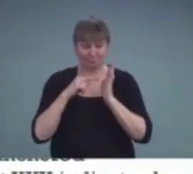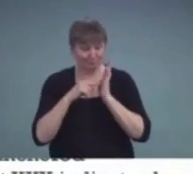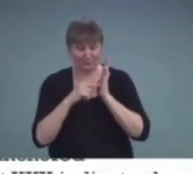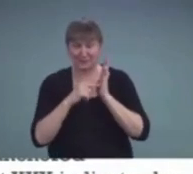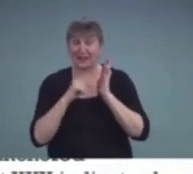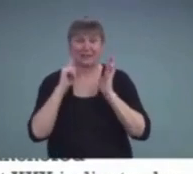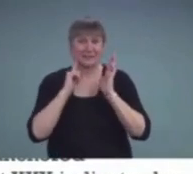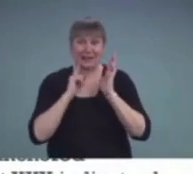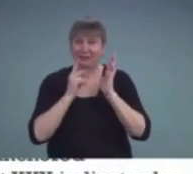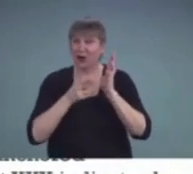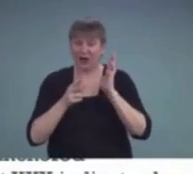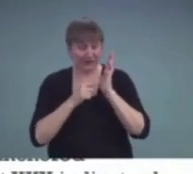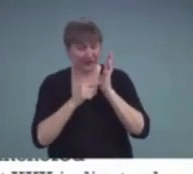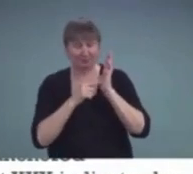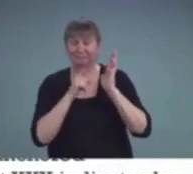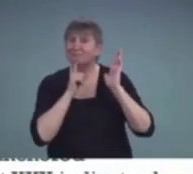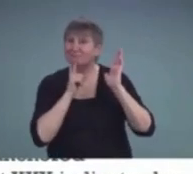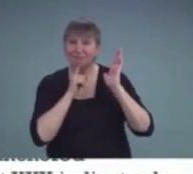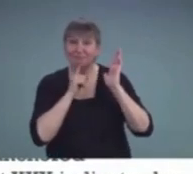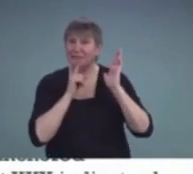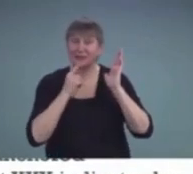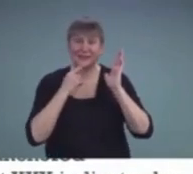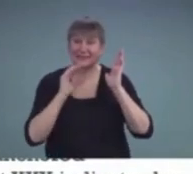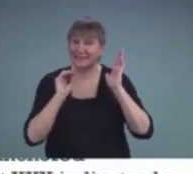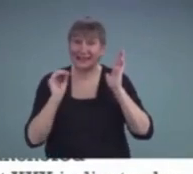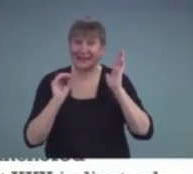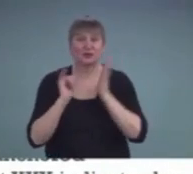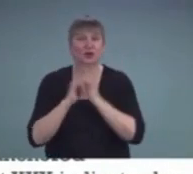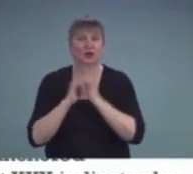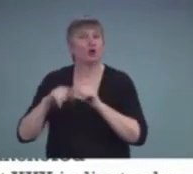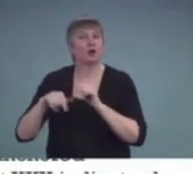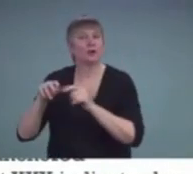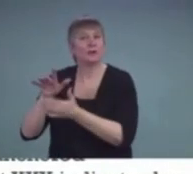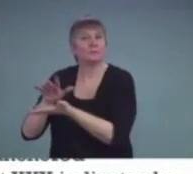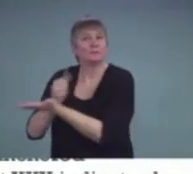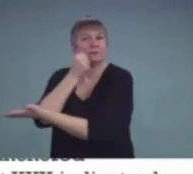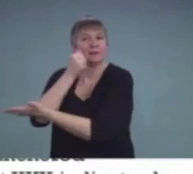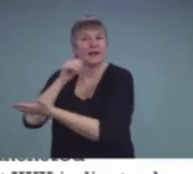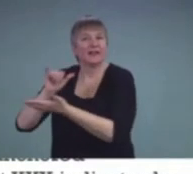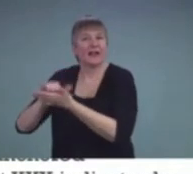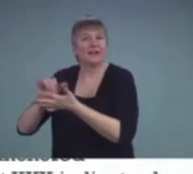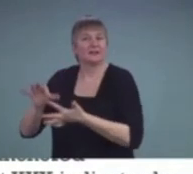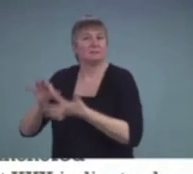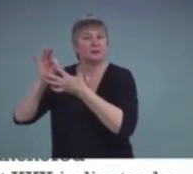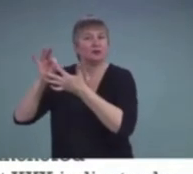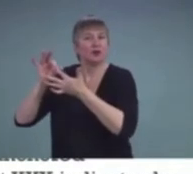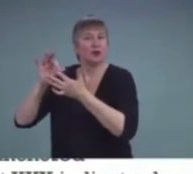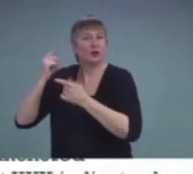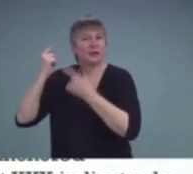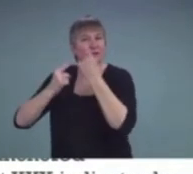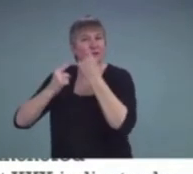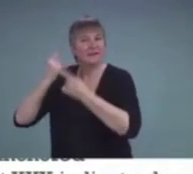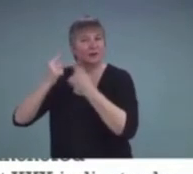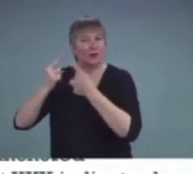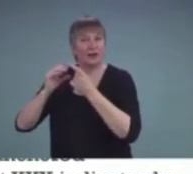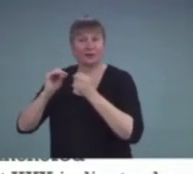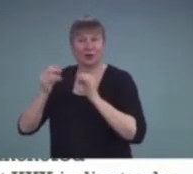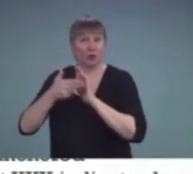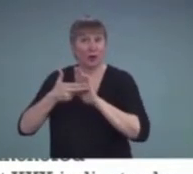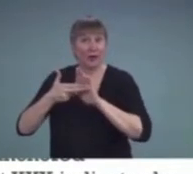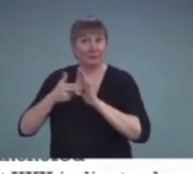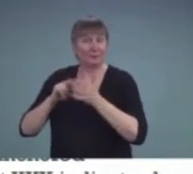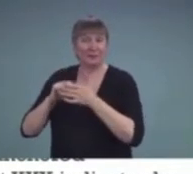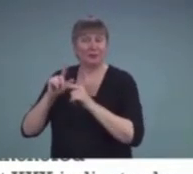did not have access to special considerations. Because you have to have that disability label in order to get special